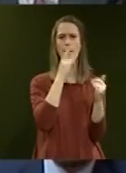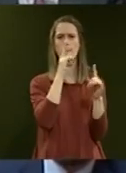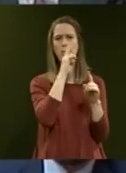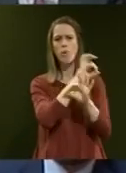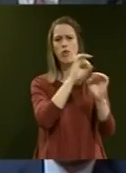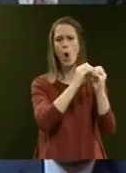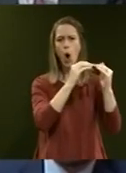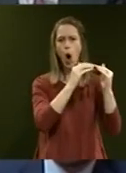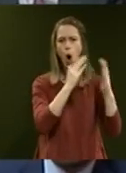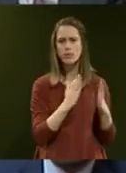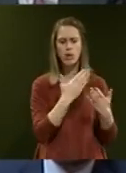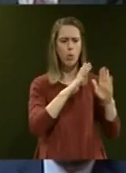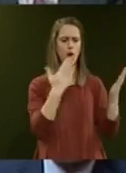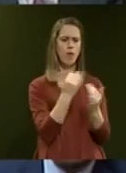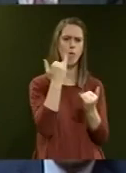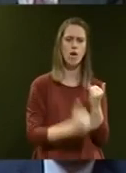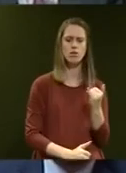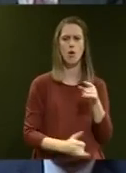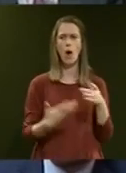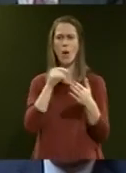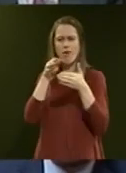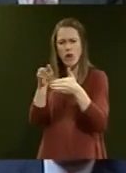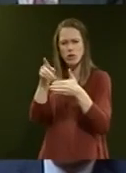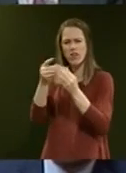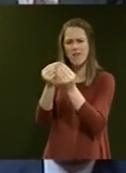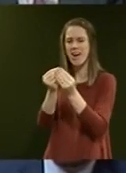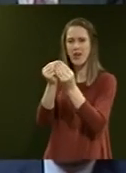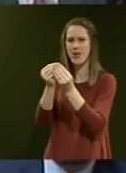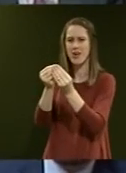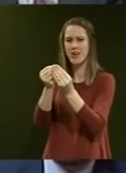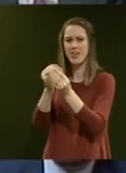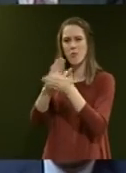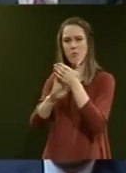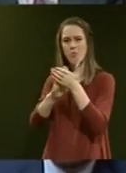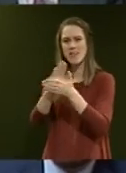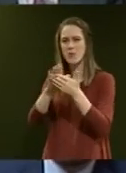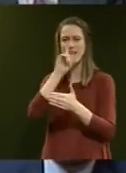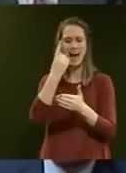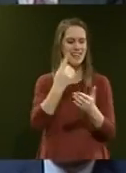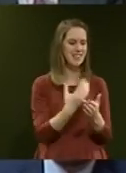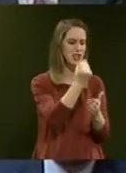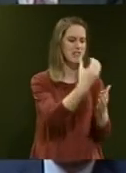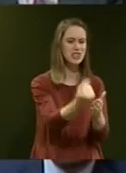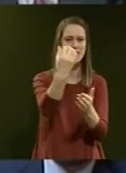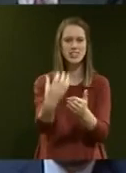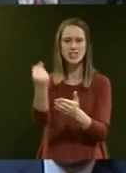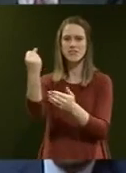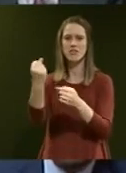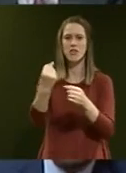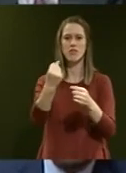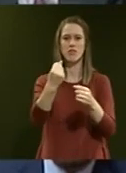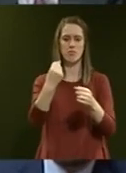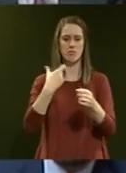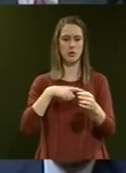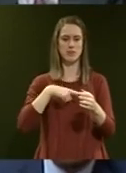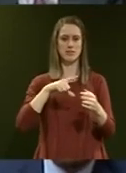in the world. A narrow approach to value and purpose will not allow us to meet the challenges and opportunities of a rapidly